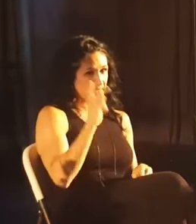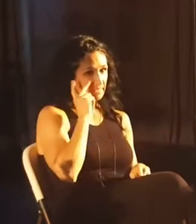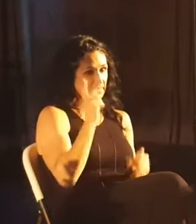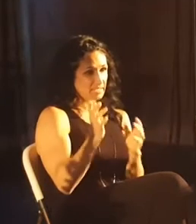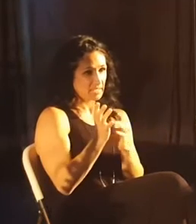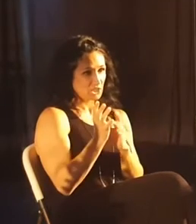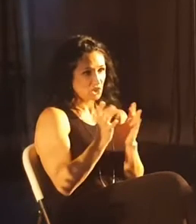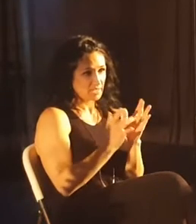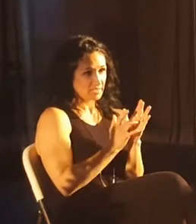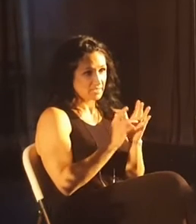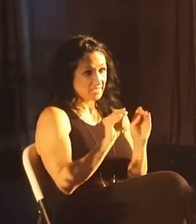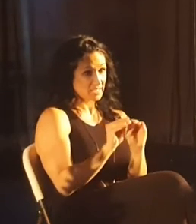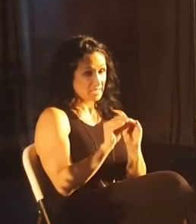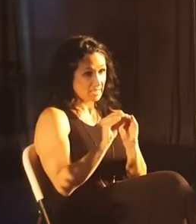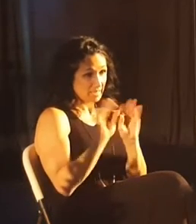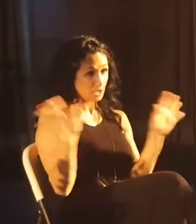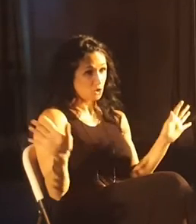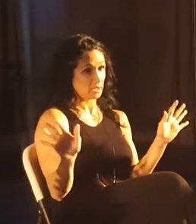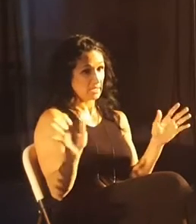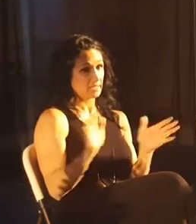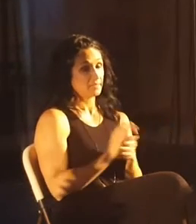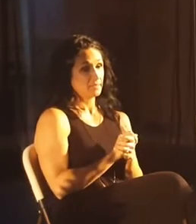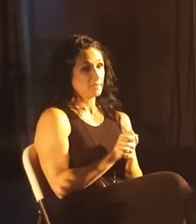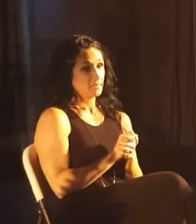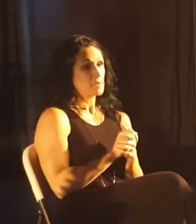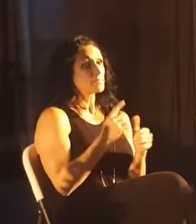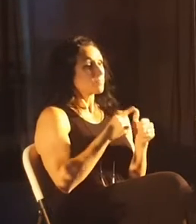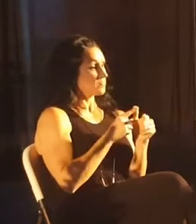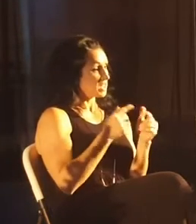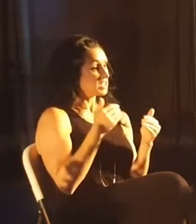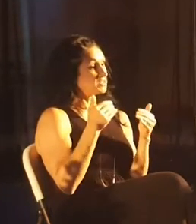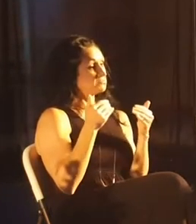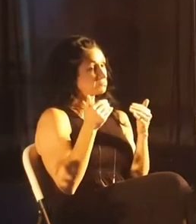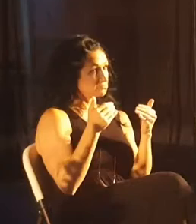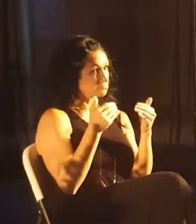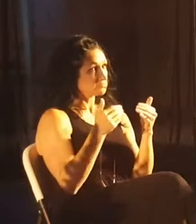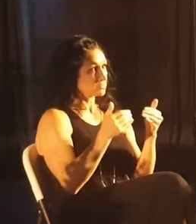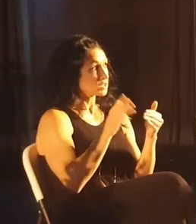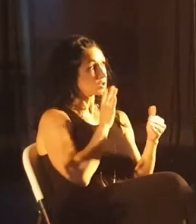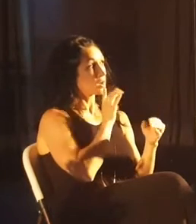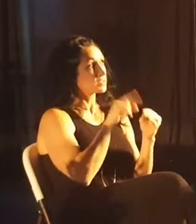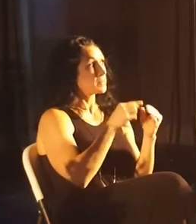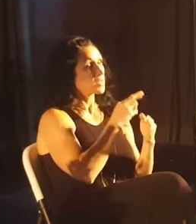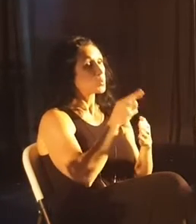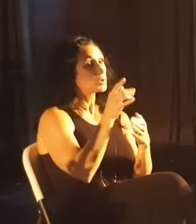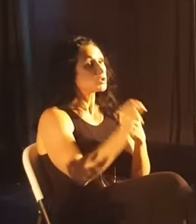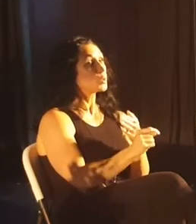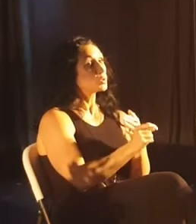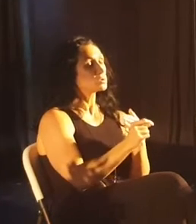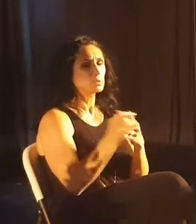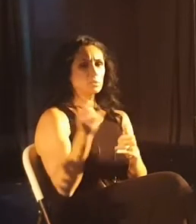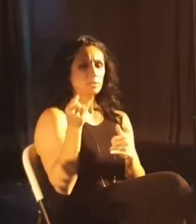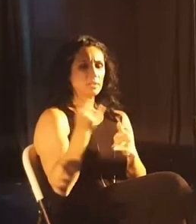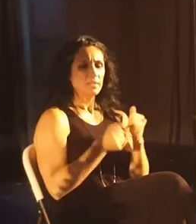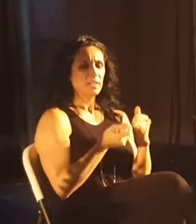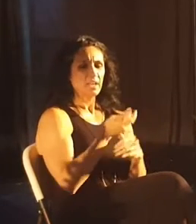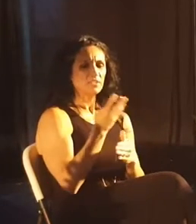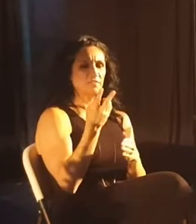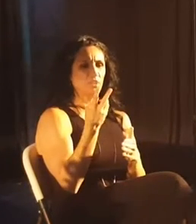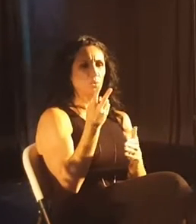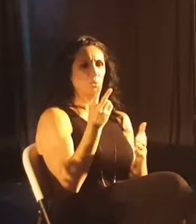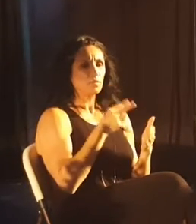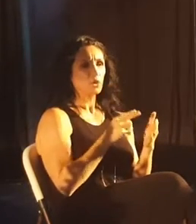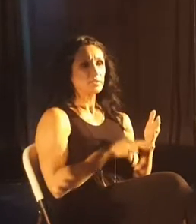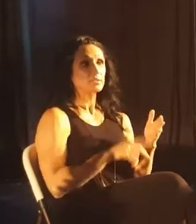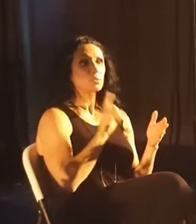Jesus clearly. And then he goes on and he talks about the result of that. Just the last few verses here.